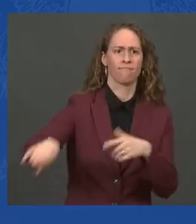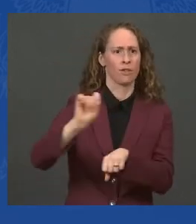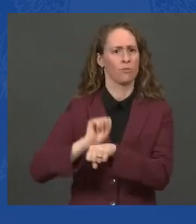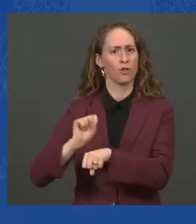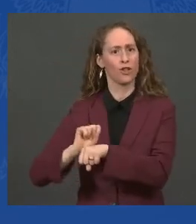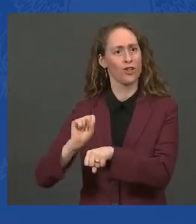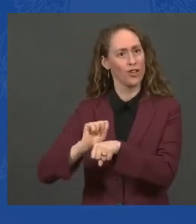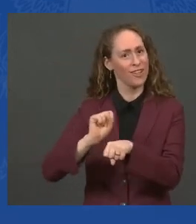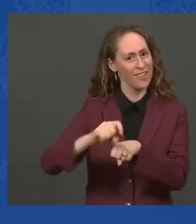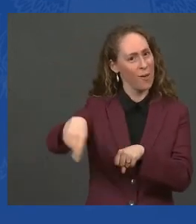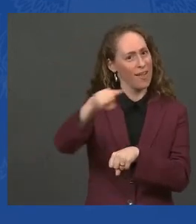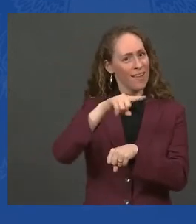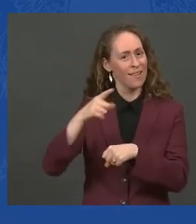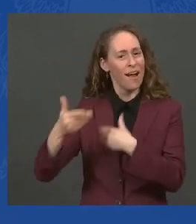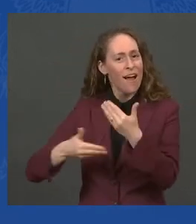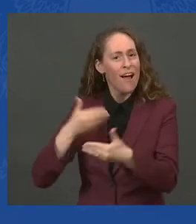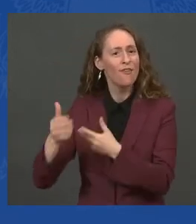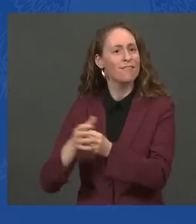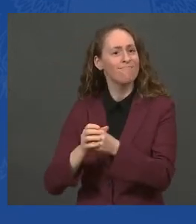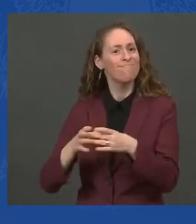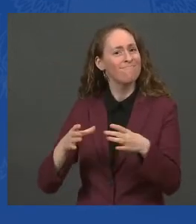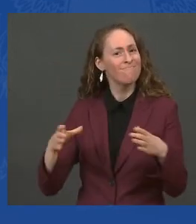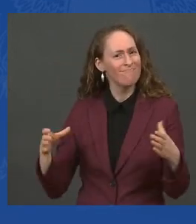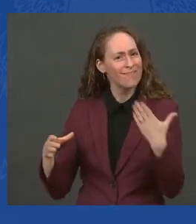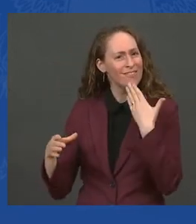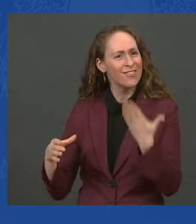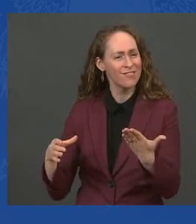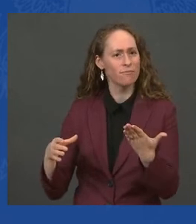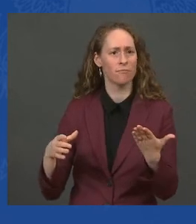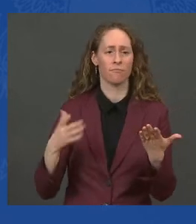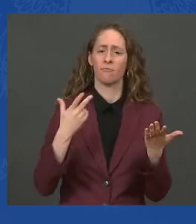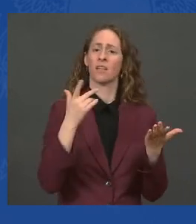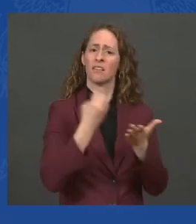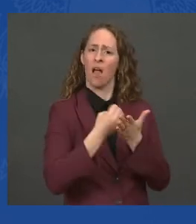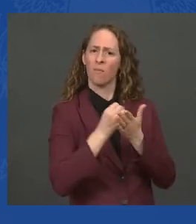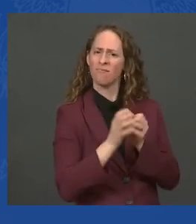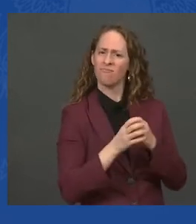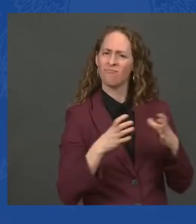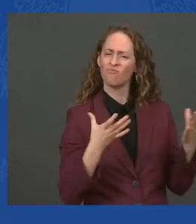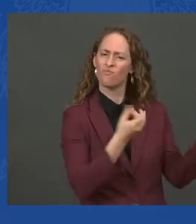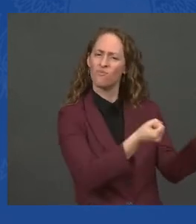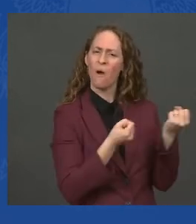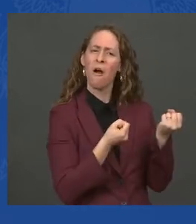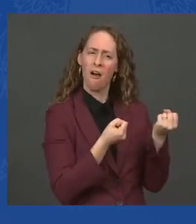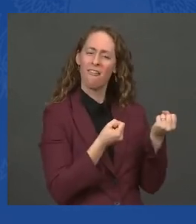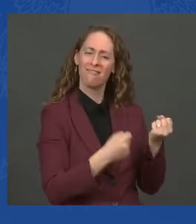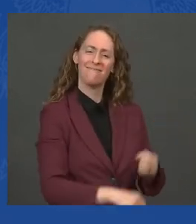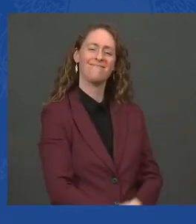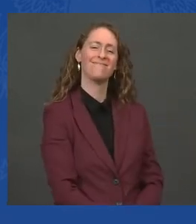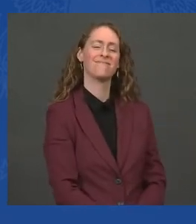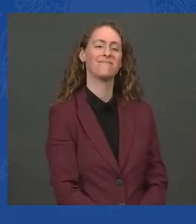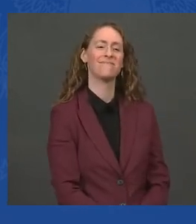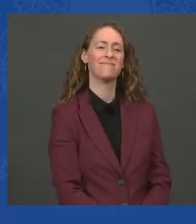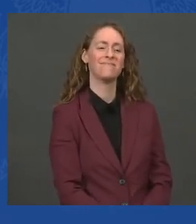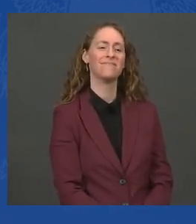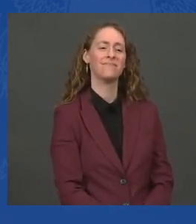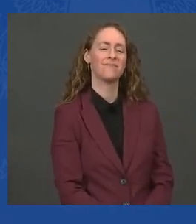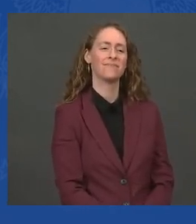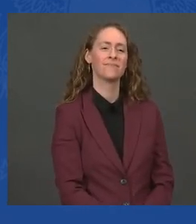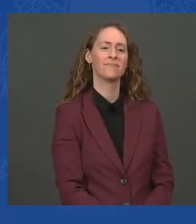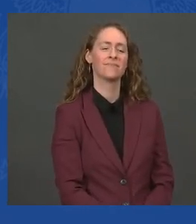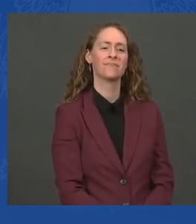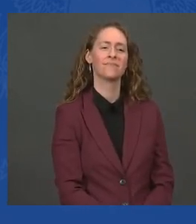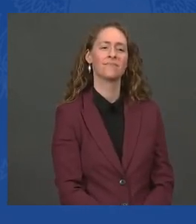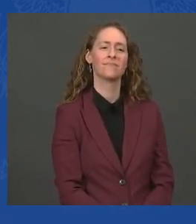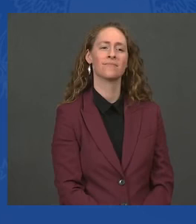going very strong. Today's historic drop in unemployment rate includes dramatic improvements for workers who have often seen higher wages